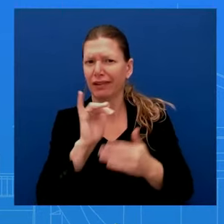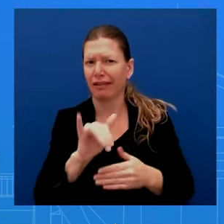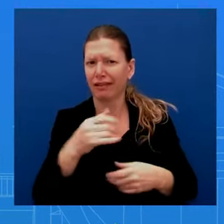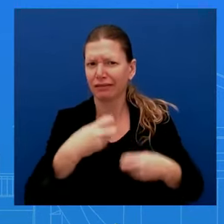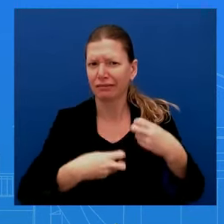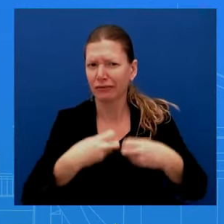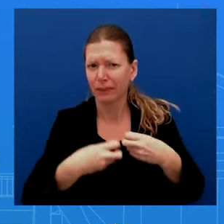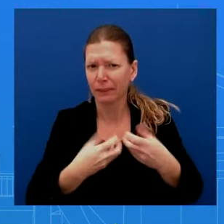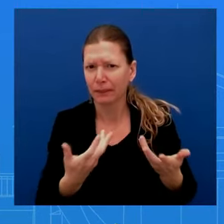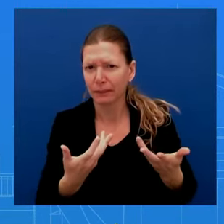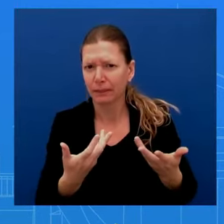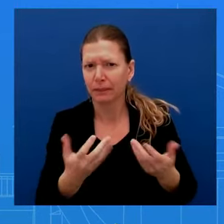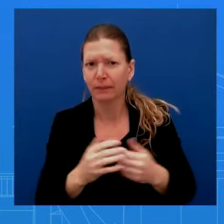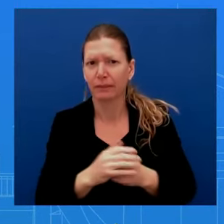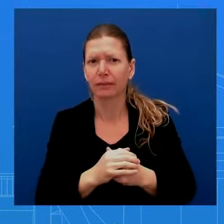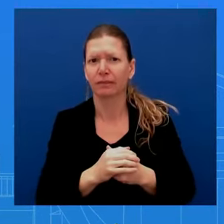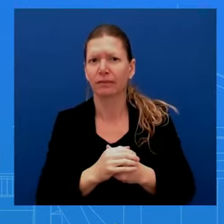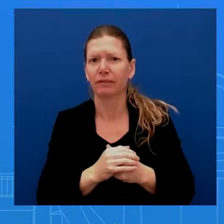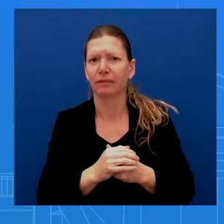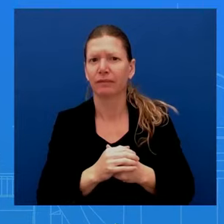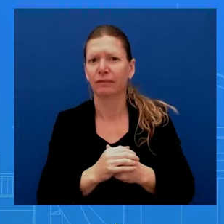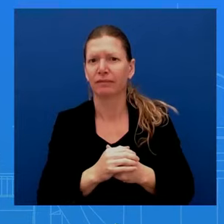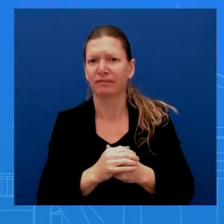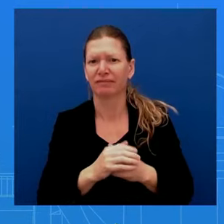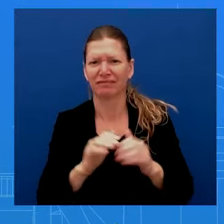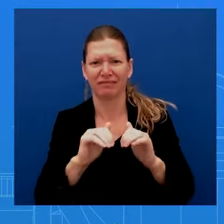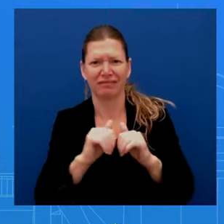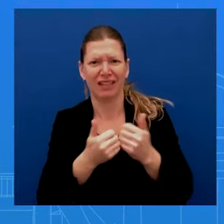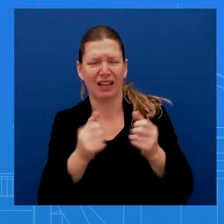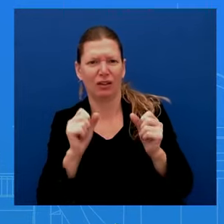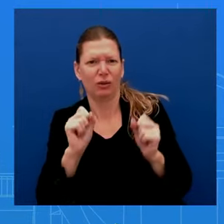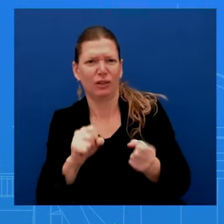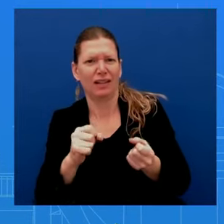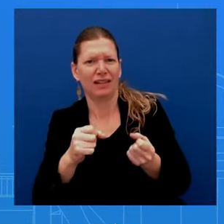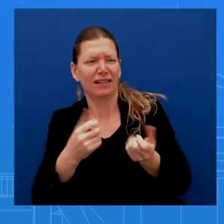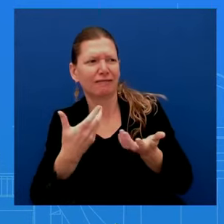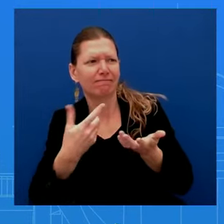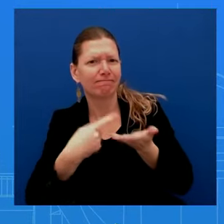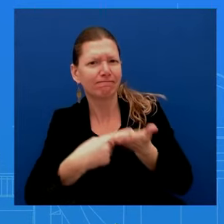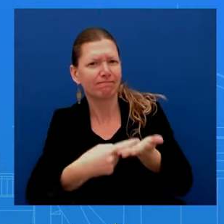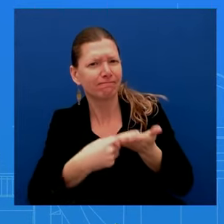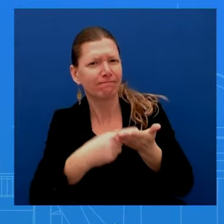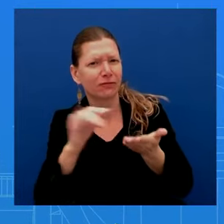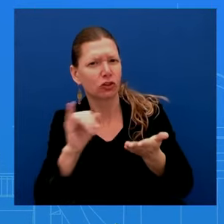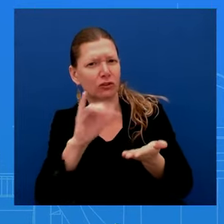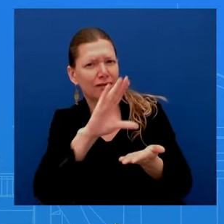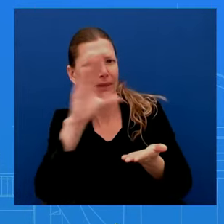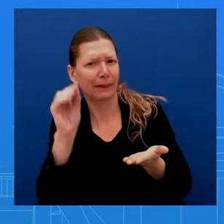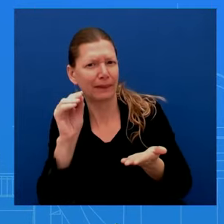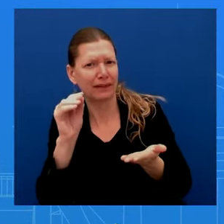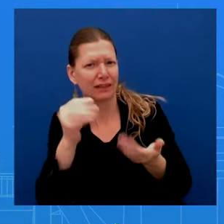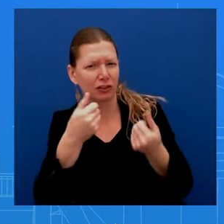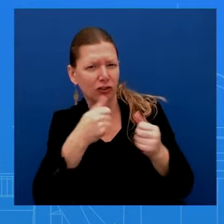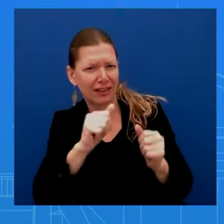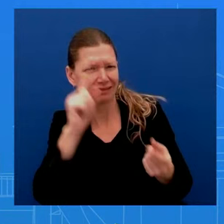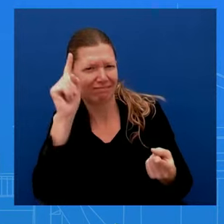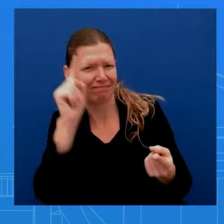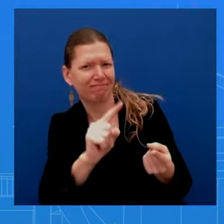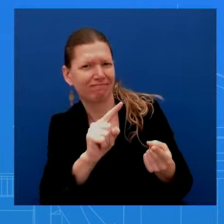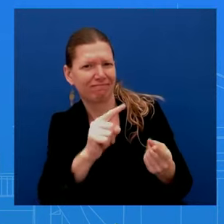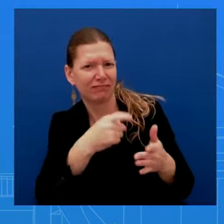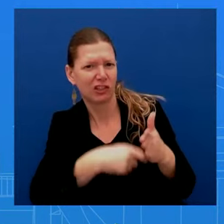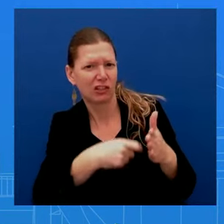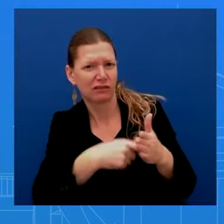talking with insurance companies? Ms. Yeah, so the administration has a variety of tools to look